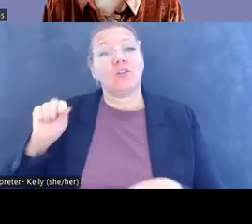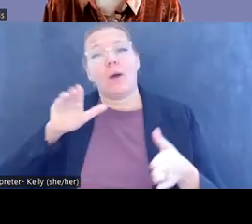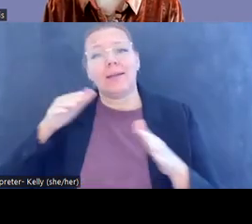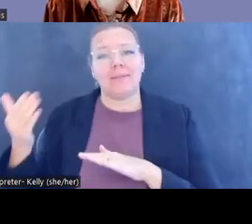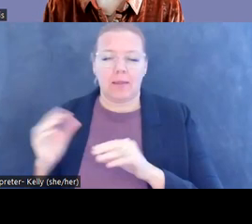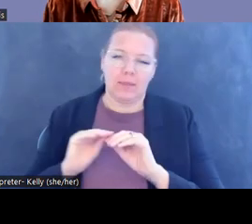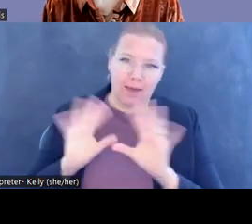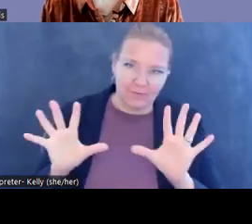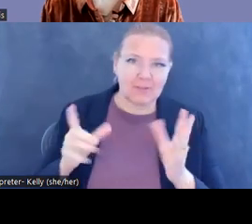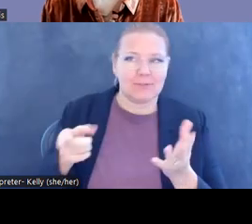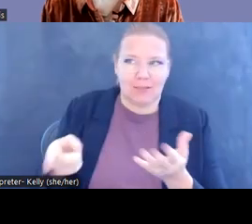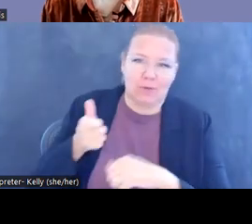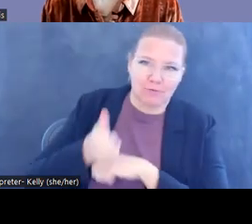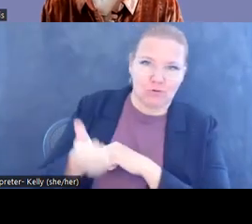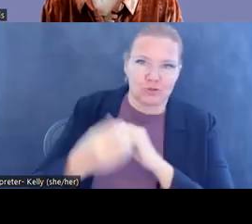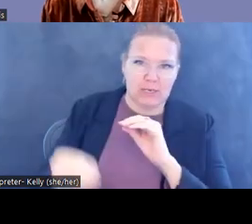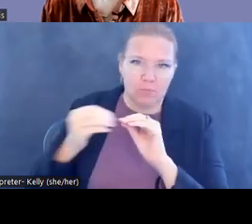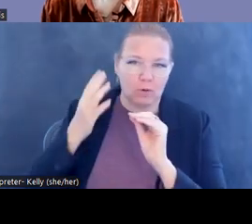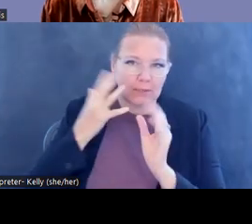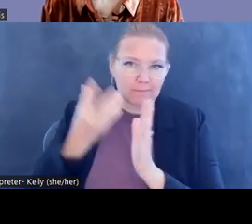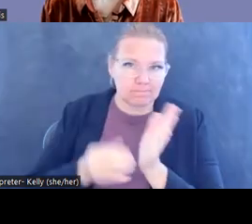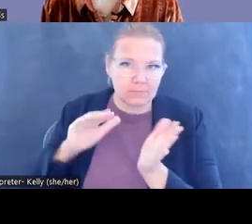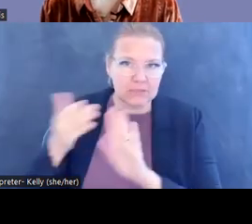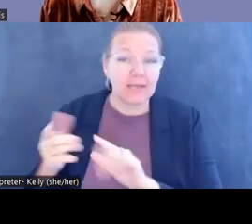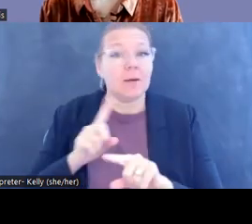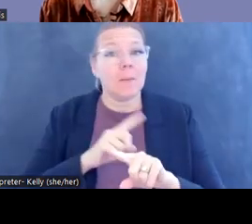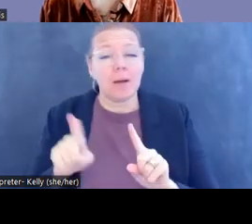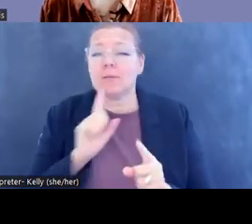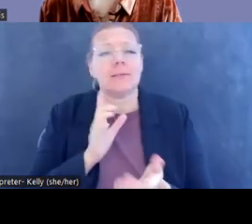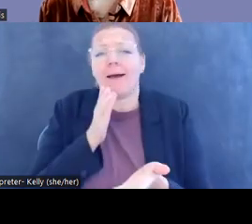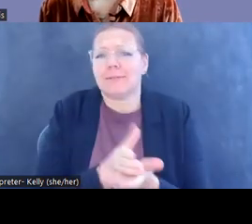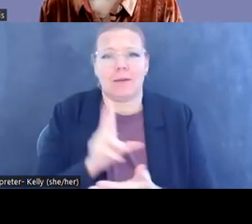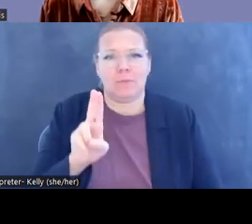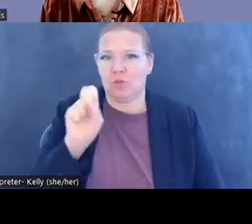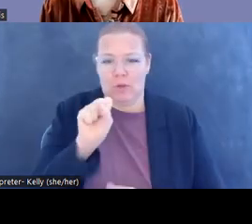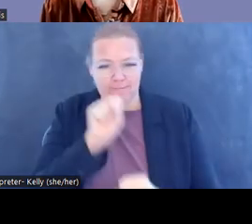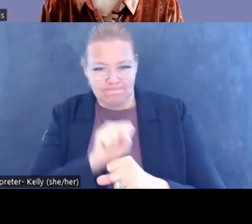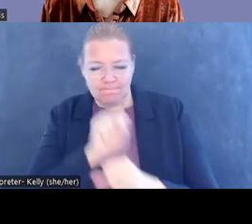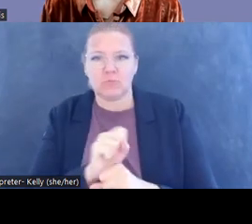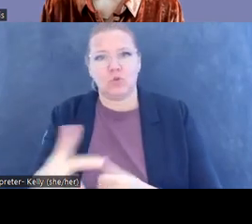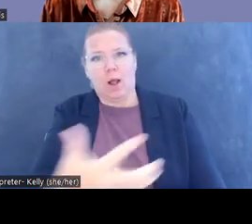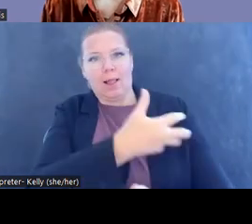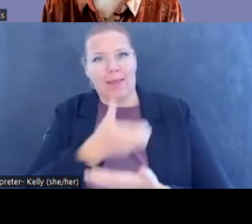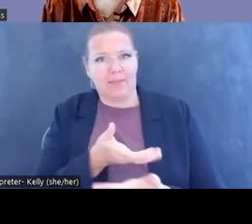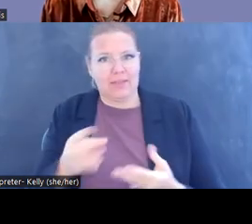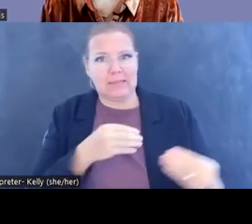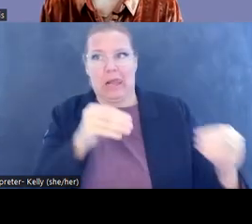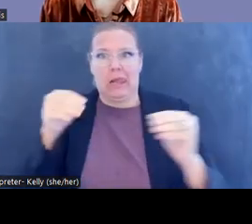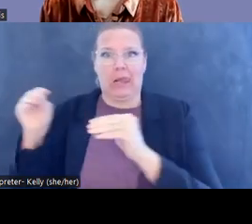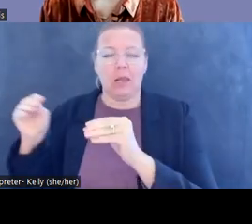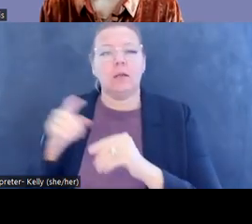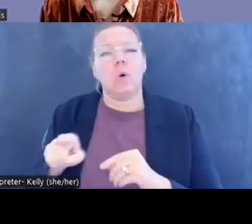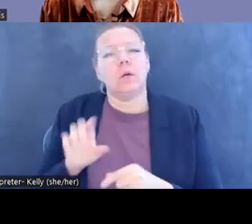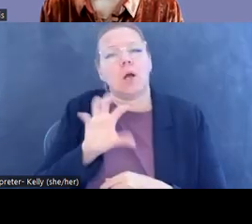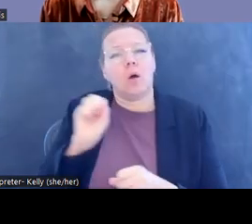against him, but they did not end U.S. efforts to pursue his collection's recovery or U.S. to pursue his co